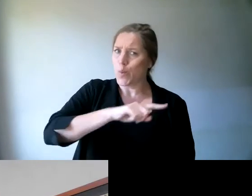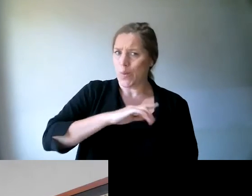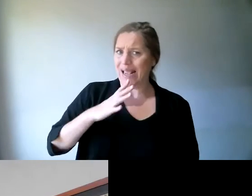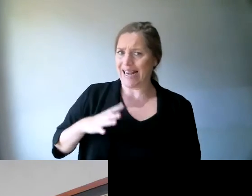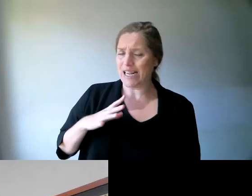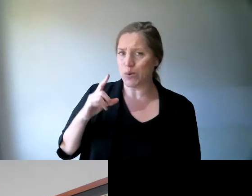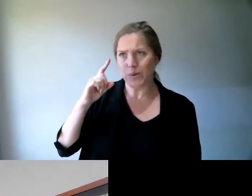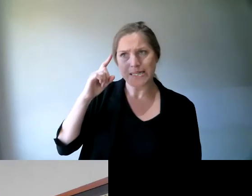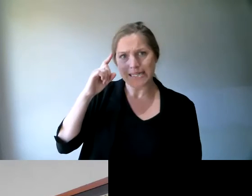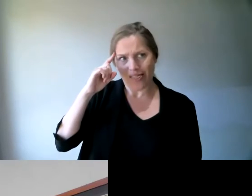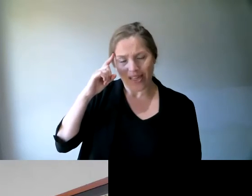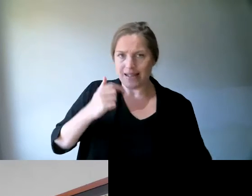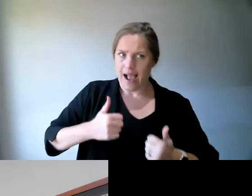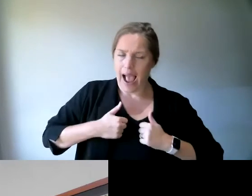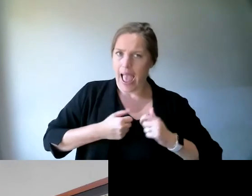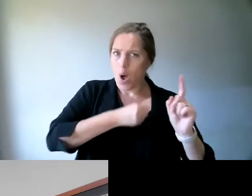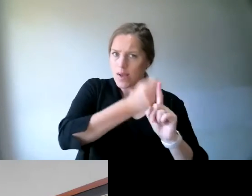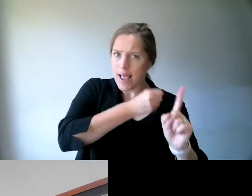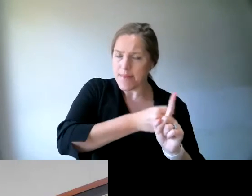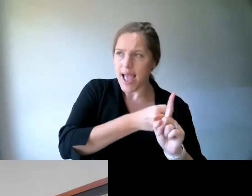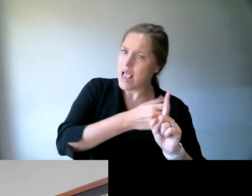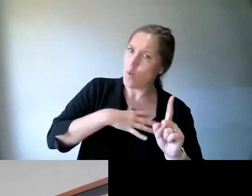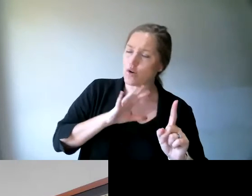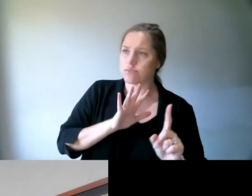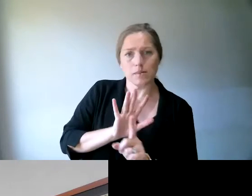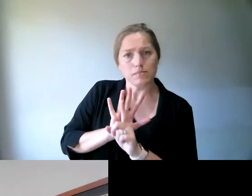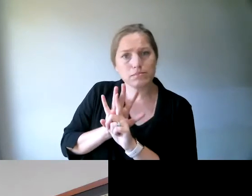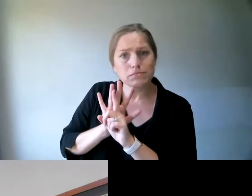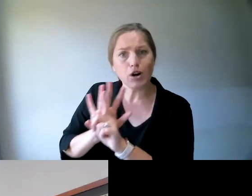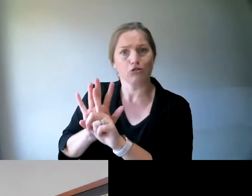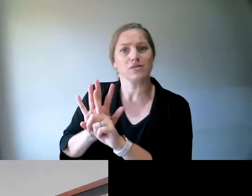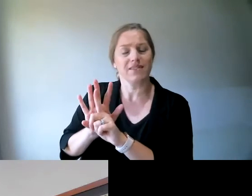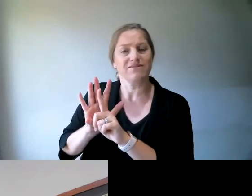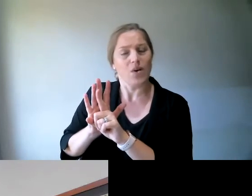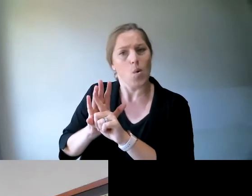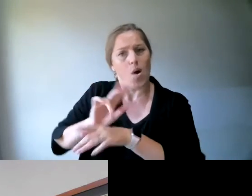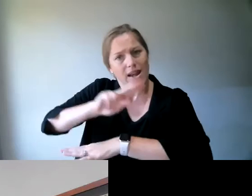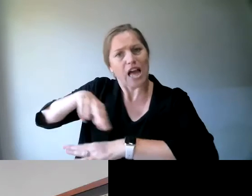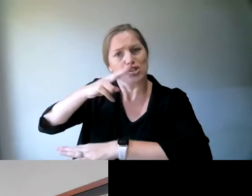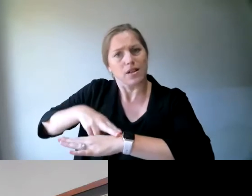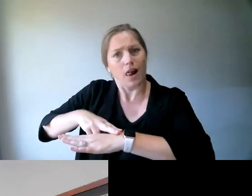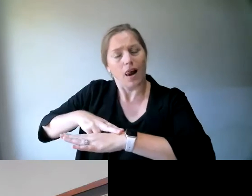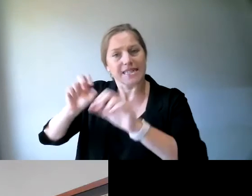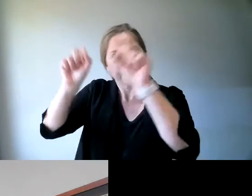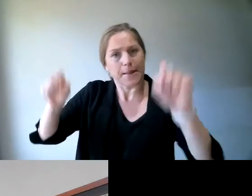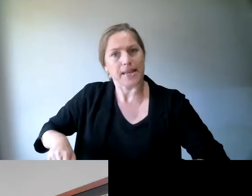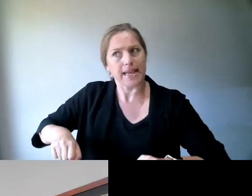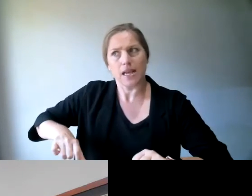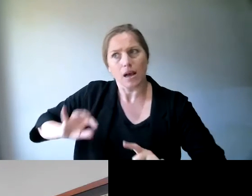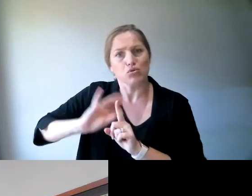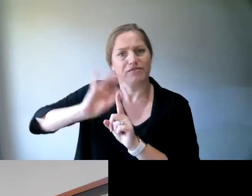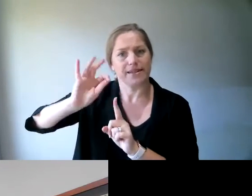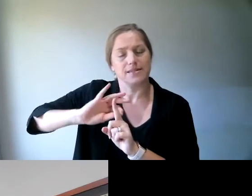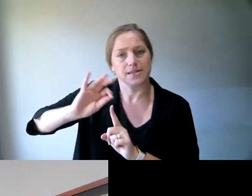today's call, is trying to push for a major national systemic improvement. So,